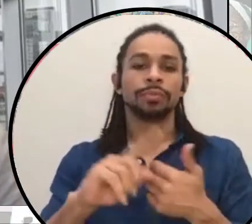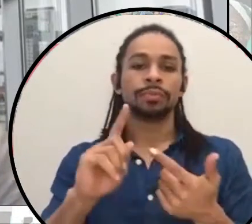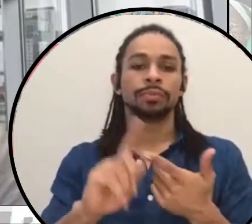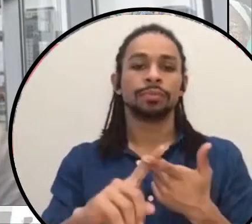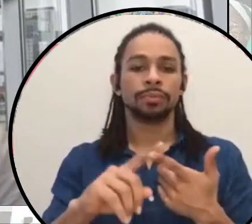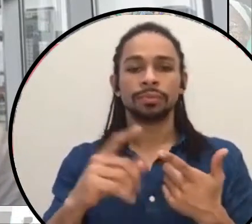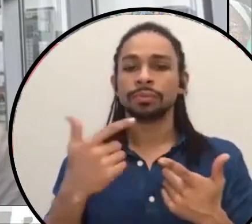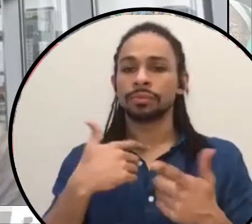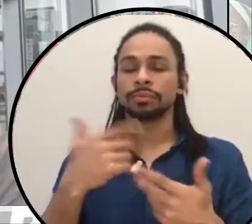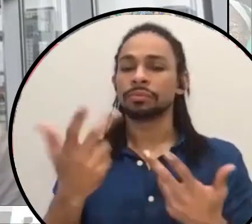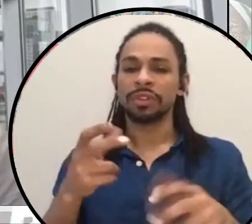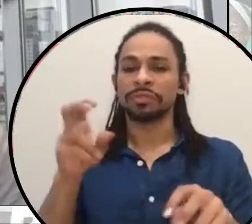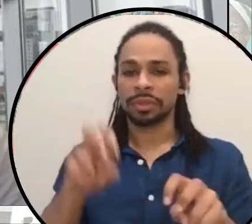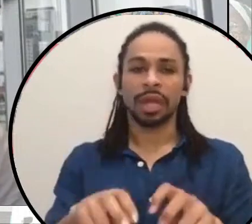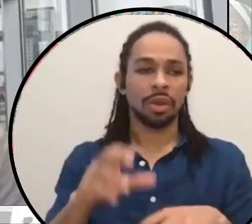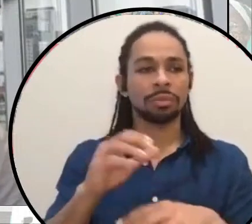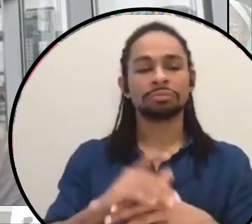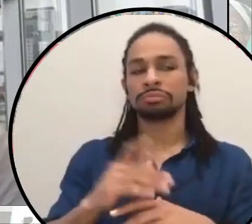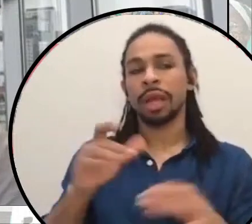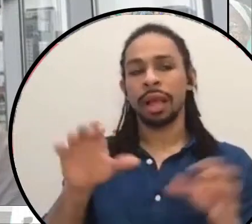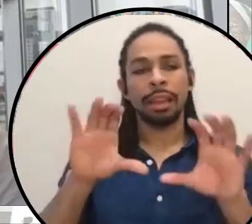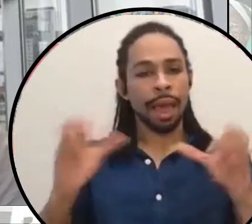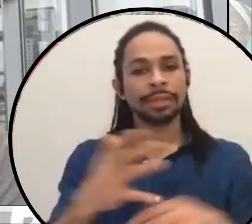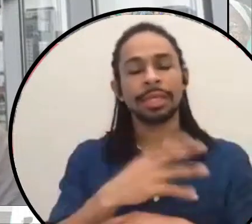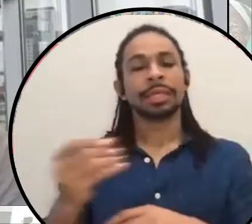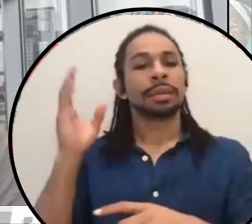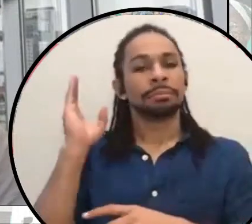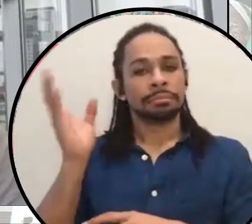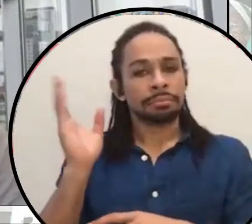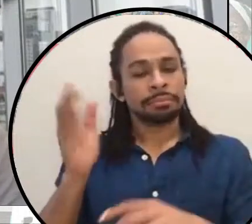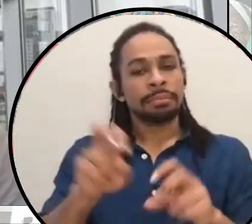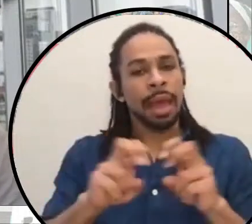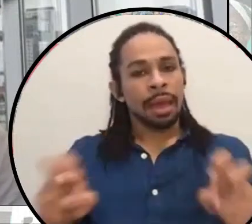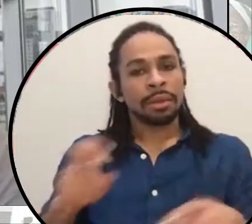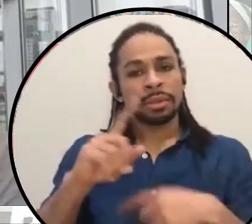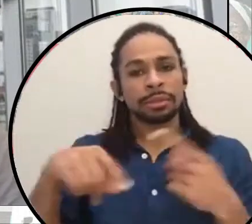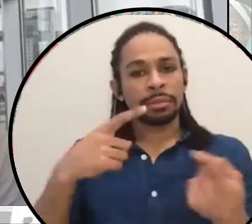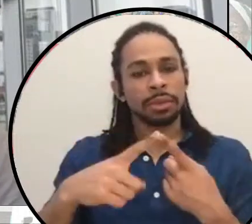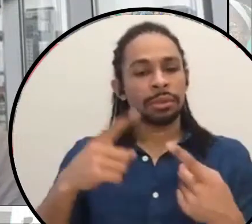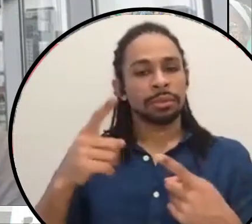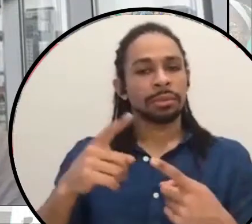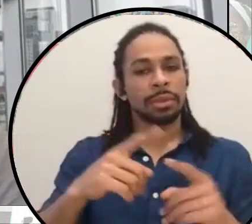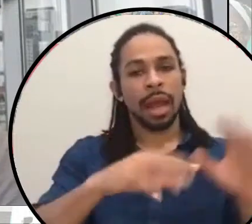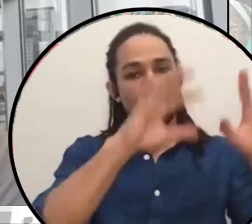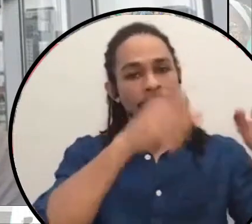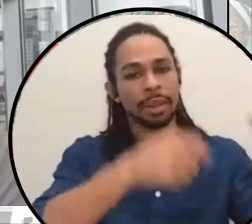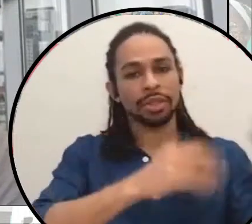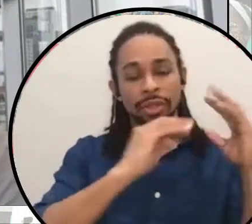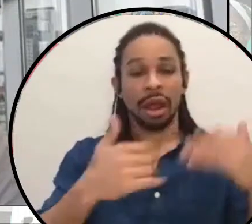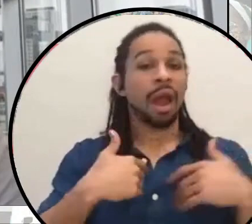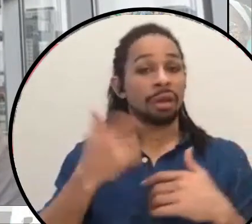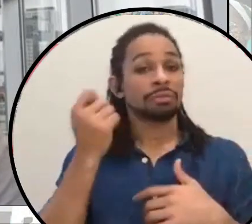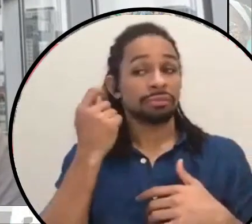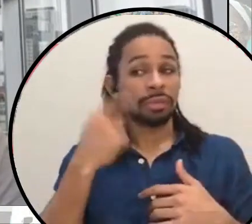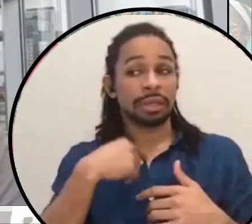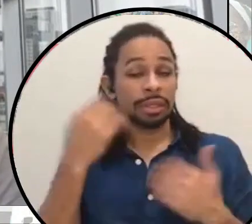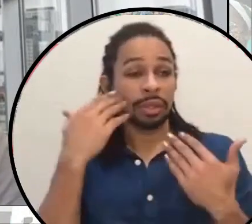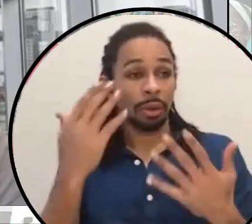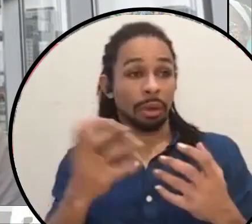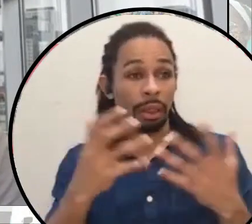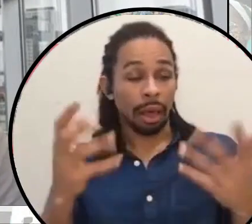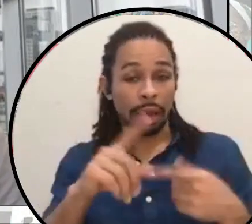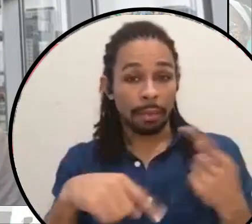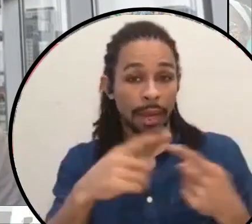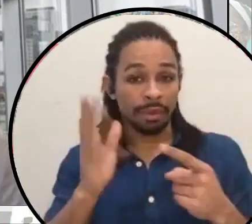classes and panels on abolition and I've learned a great deal. Uh, a lot of stuff that I didn't know about abolition, didn't understand, and I'm still grappling